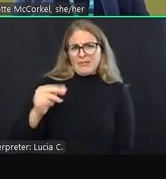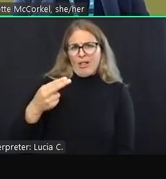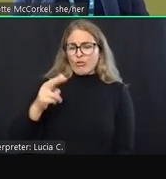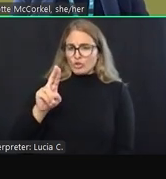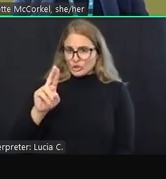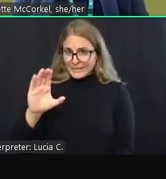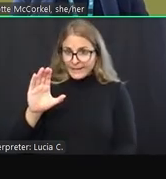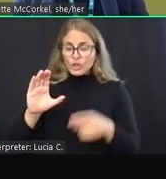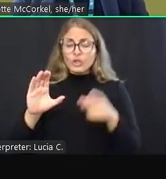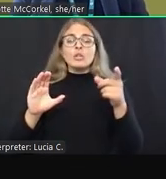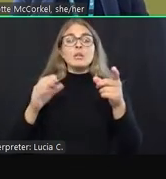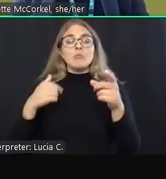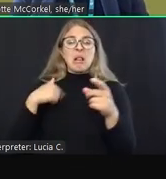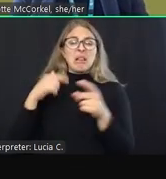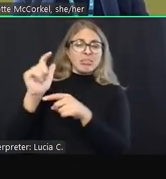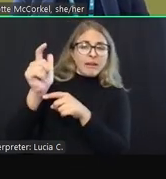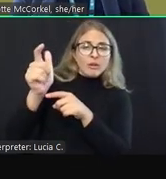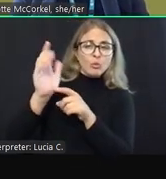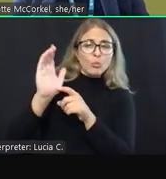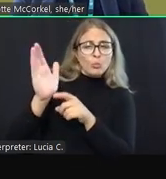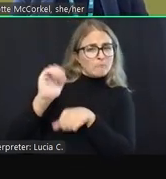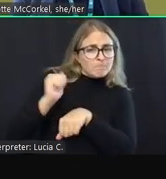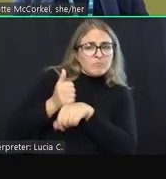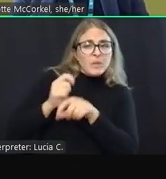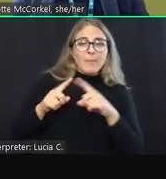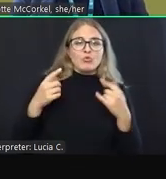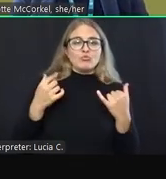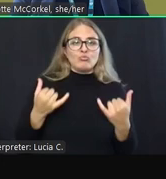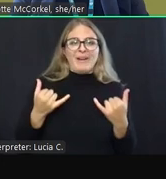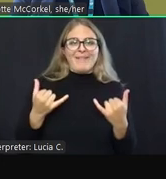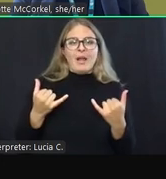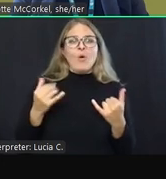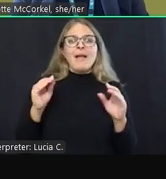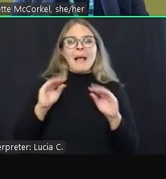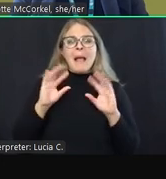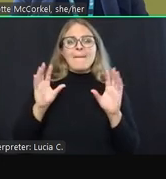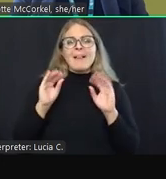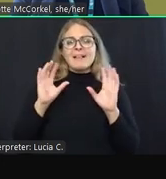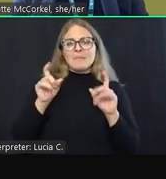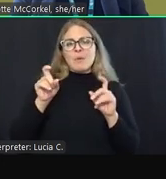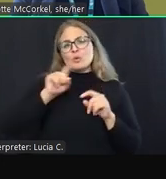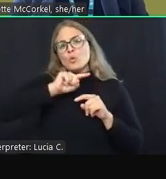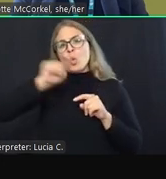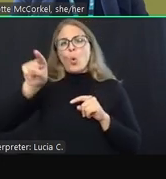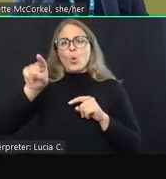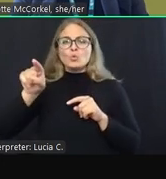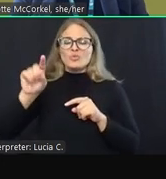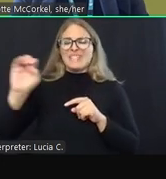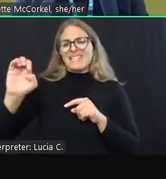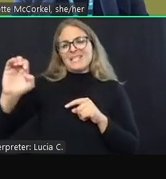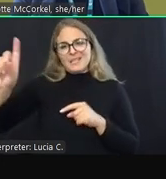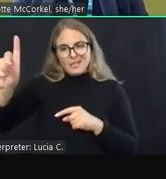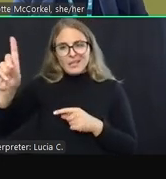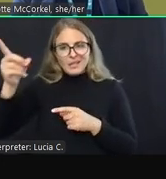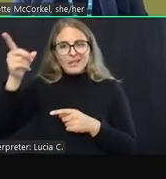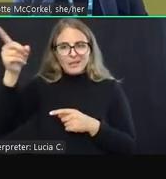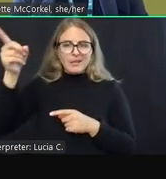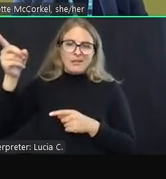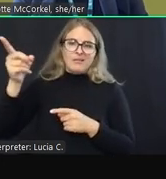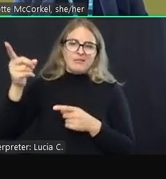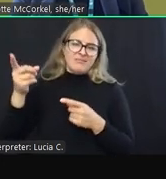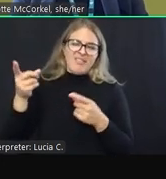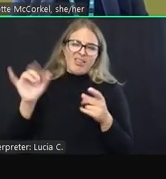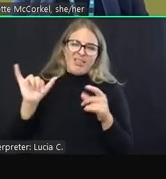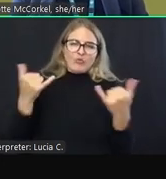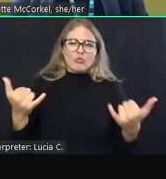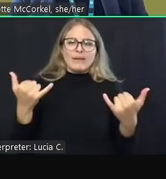ambulances. But at least to start, ambulances must go to the emergency department as well, as is what happens now.